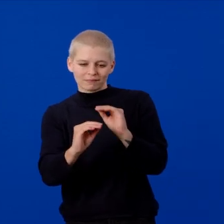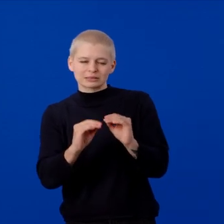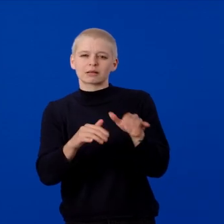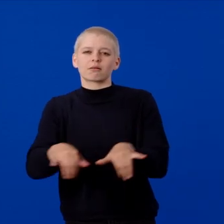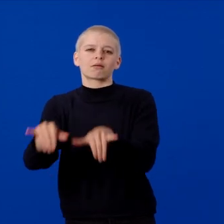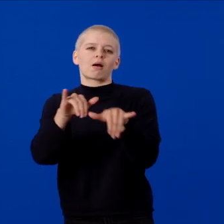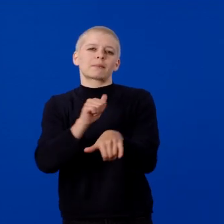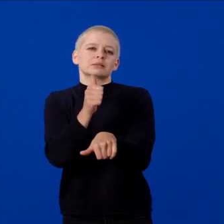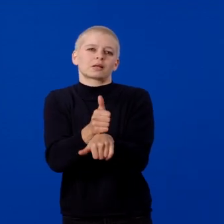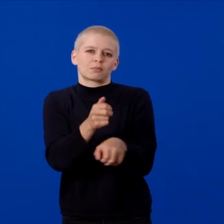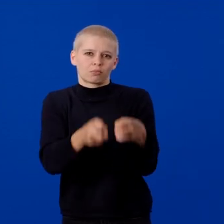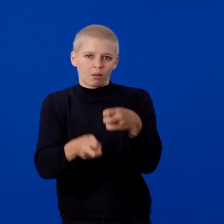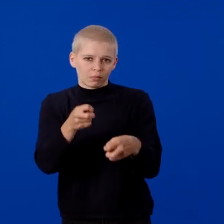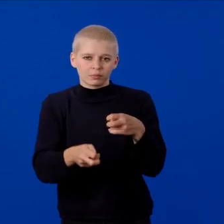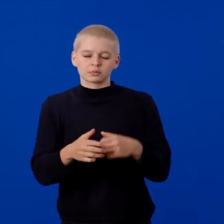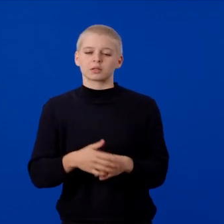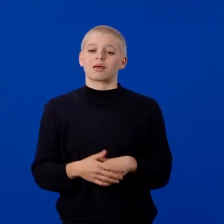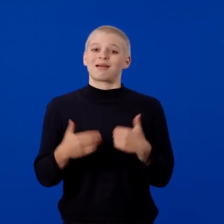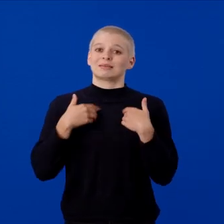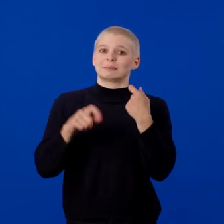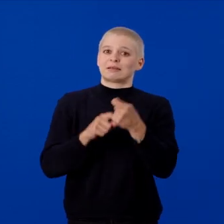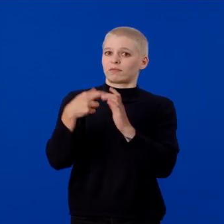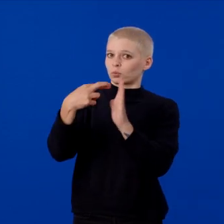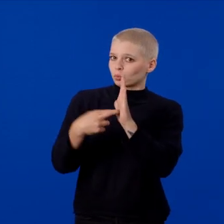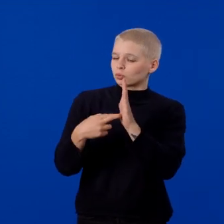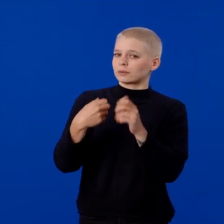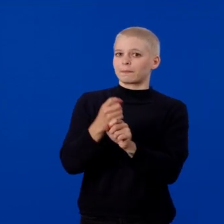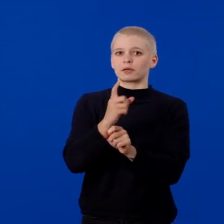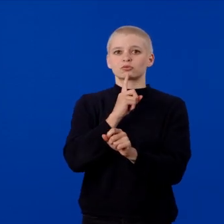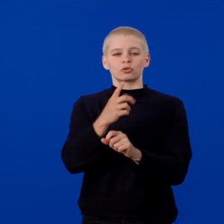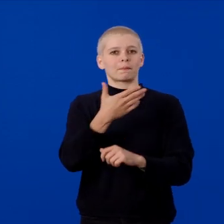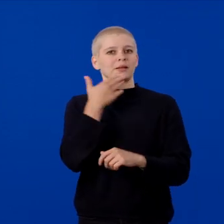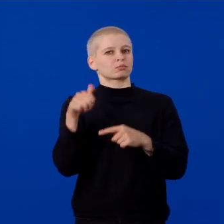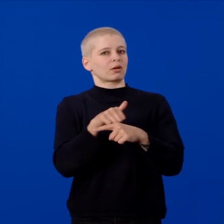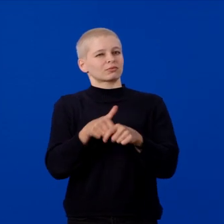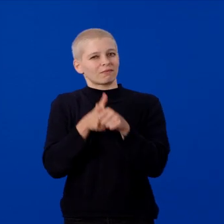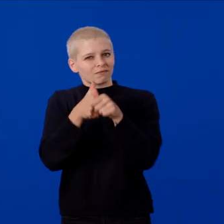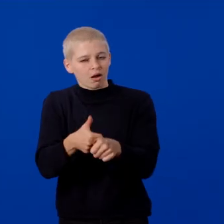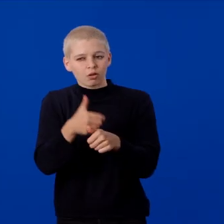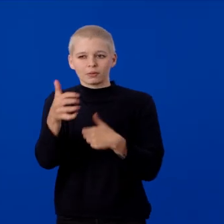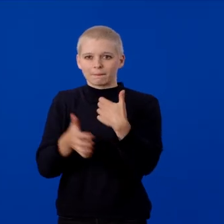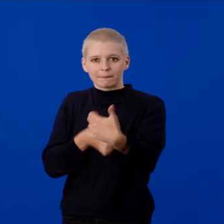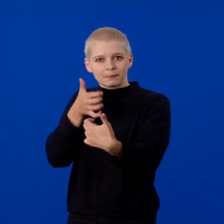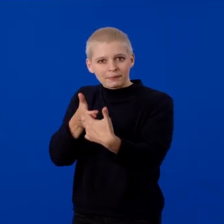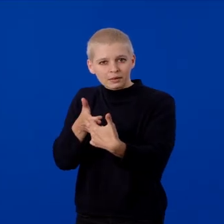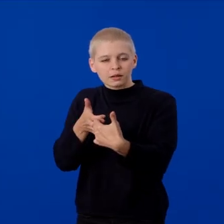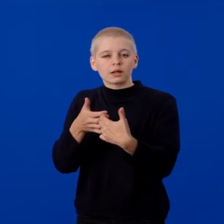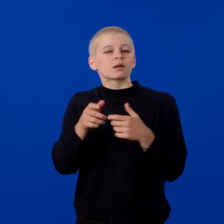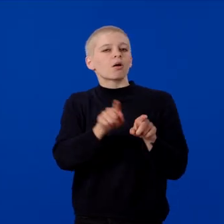It enforces a set of rules to ensure best practices, compatibility, and also performing optimizations